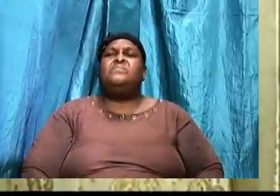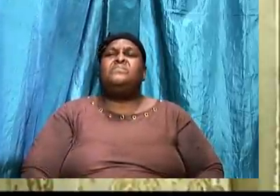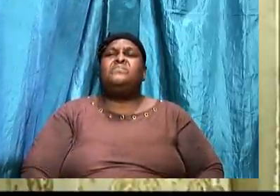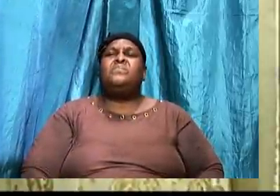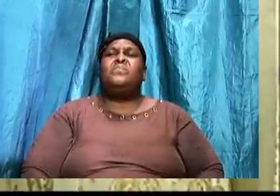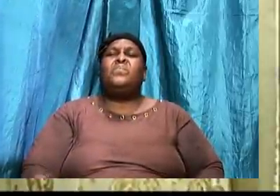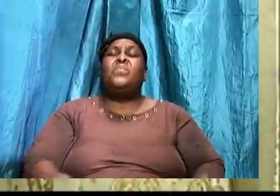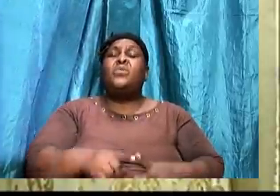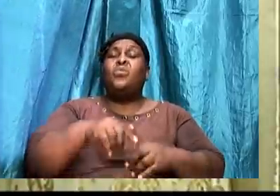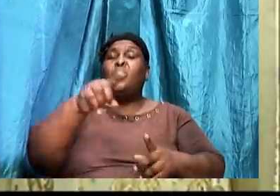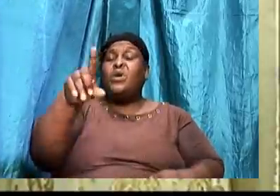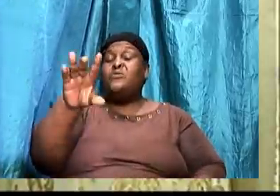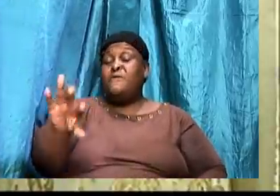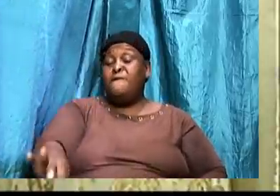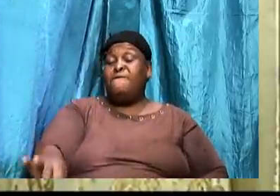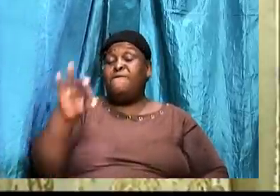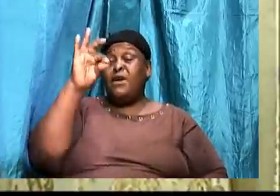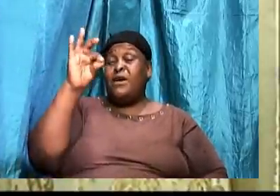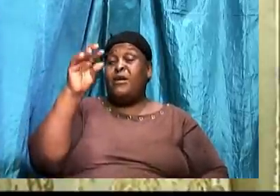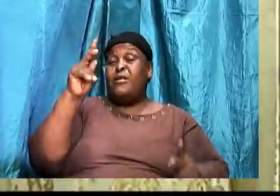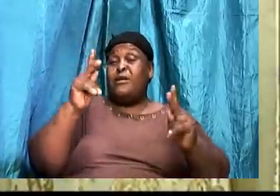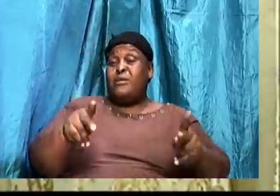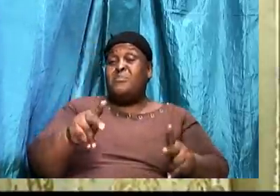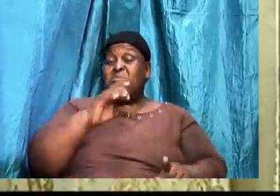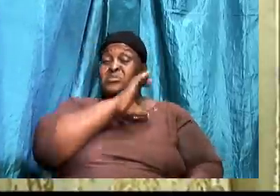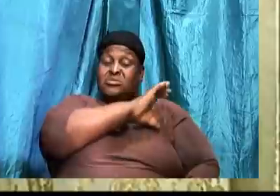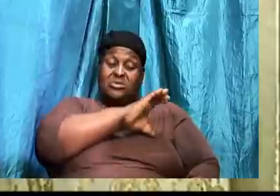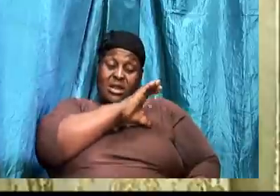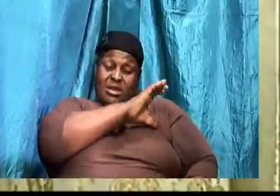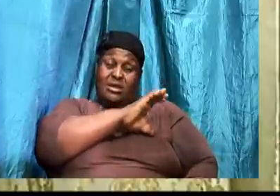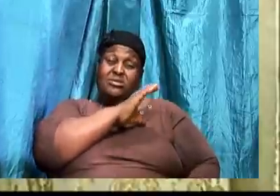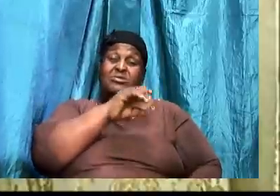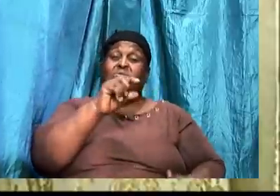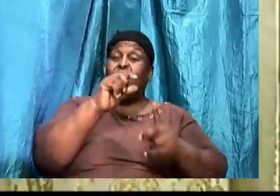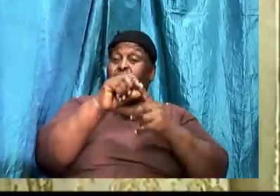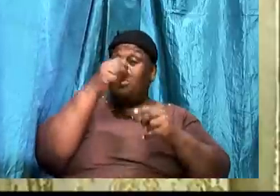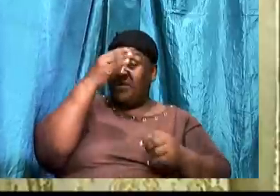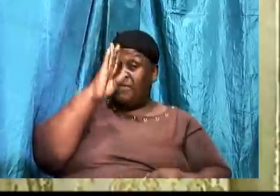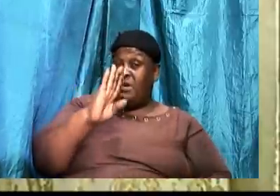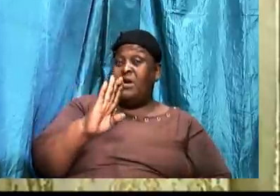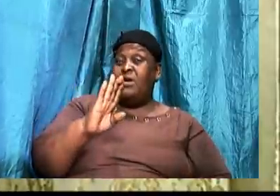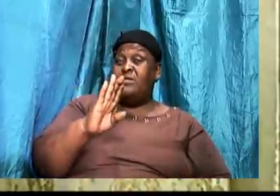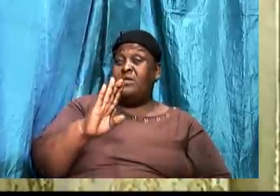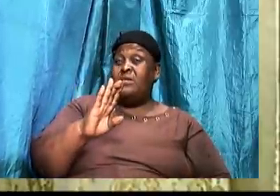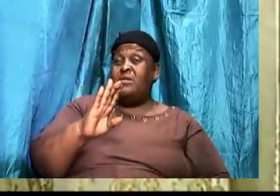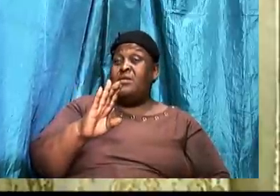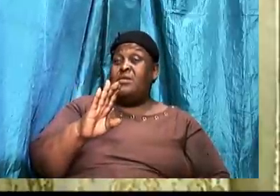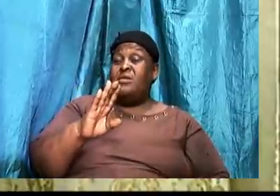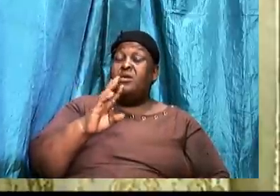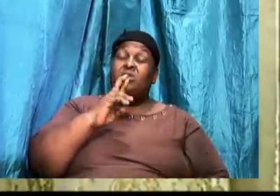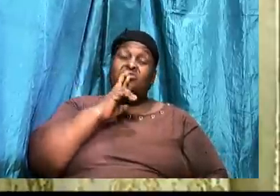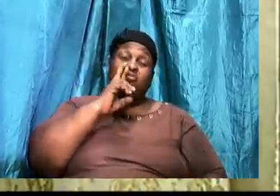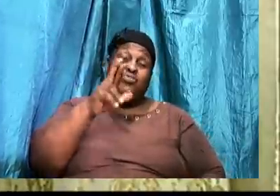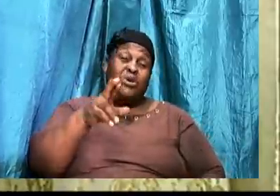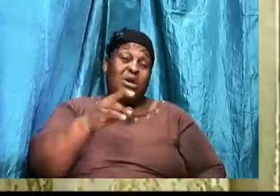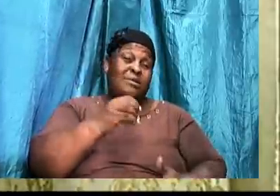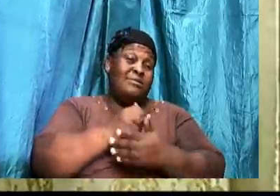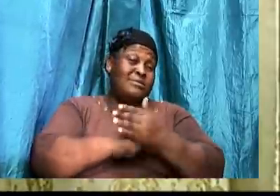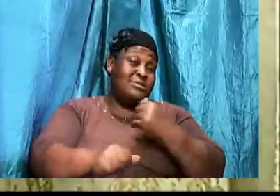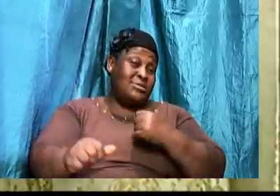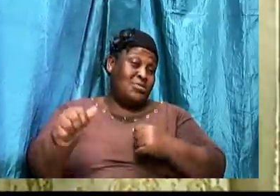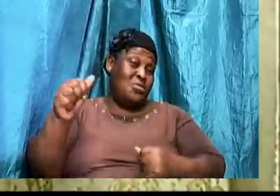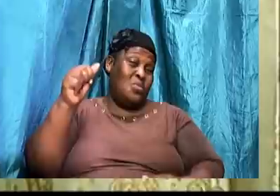So, when you find persons. Challenging the word of God. Questioning the word of God. It is really that there is some.